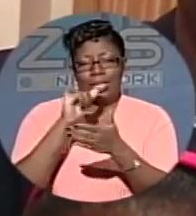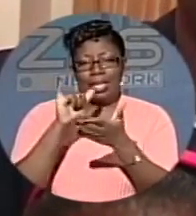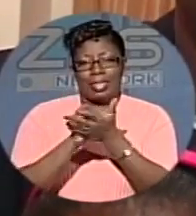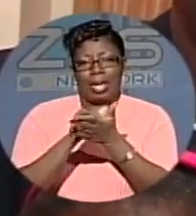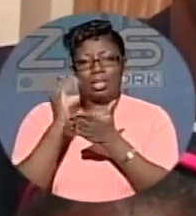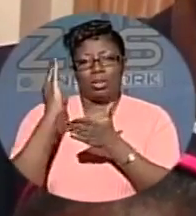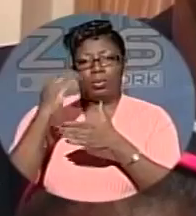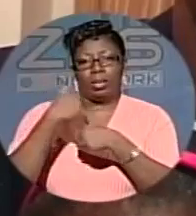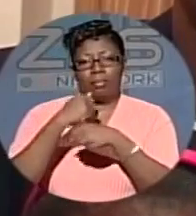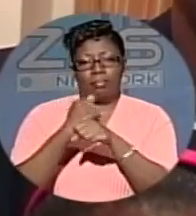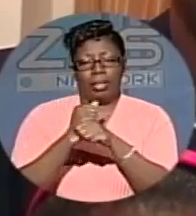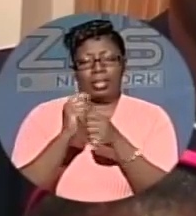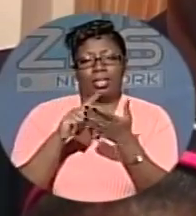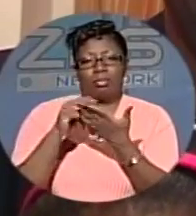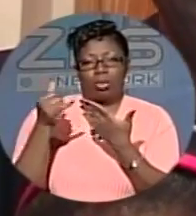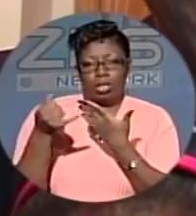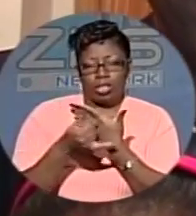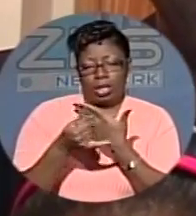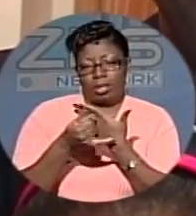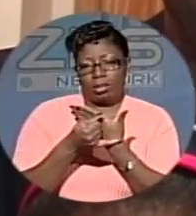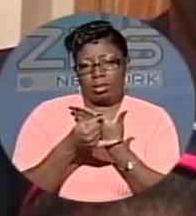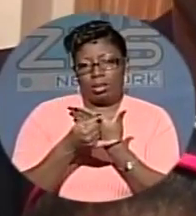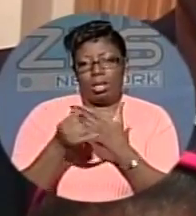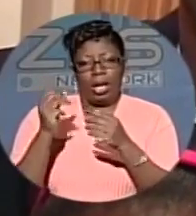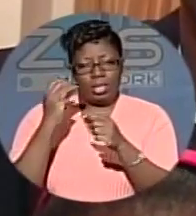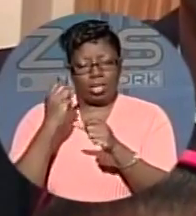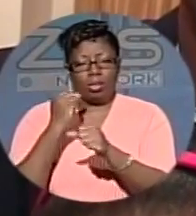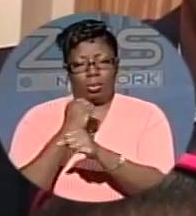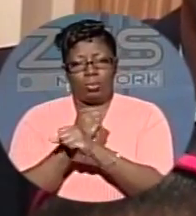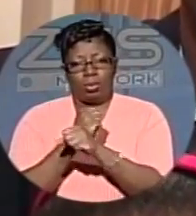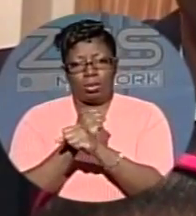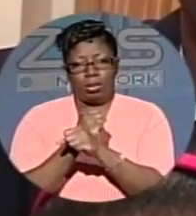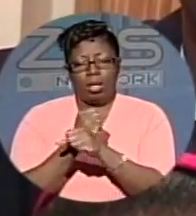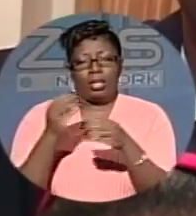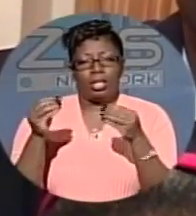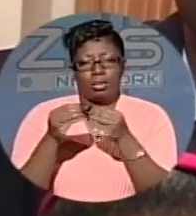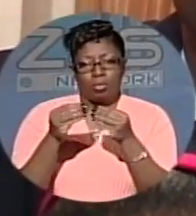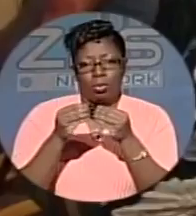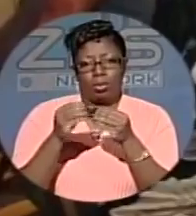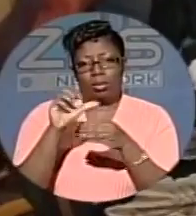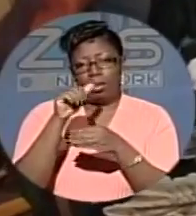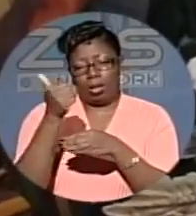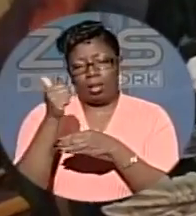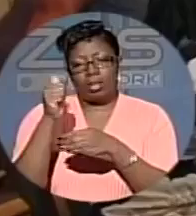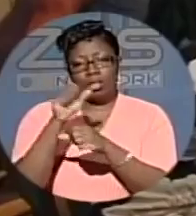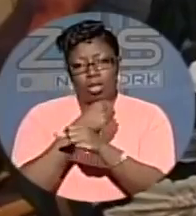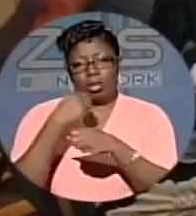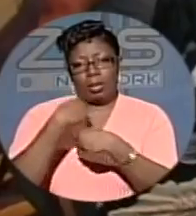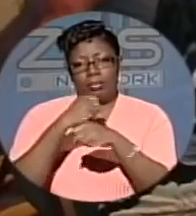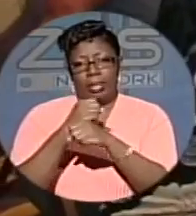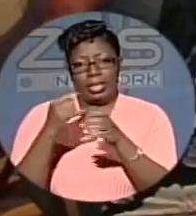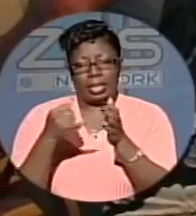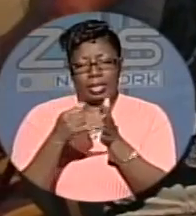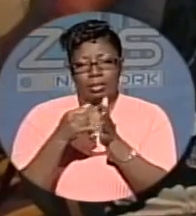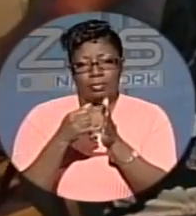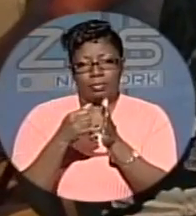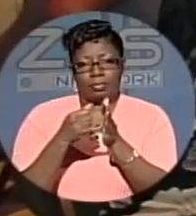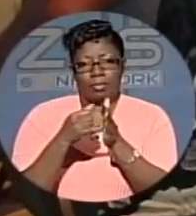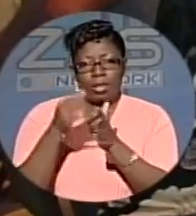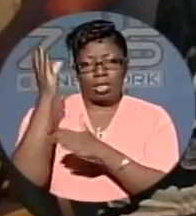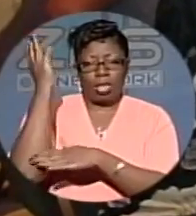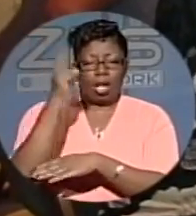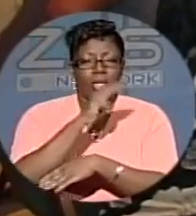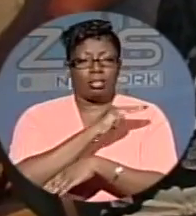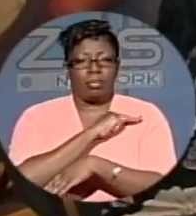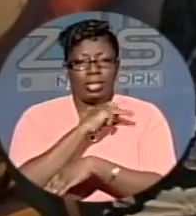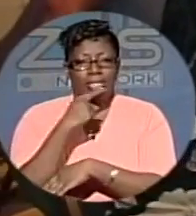make this project. But, you know, there's a Fresh Paint 2 or 3 coming later, so there are the songs that will make it. Cultural Minister Charles Maynard said this is